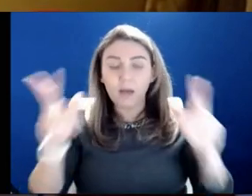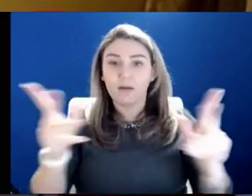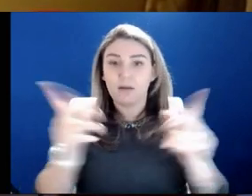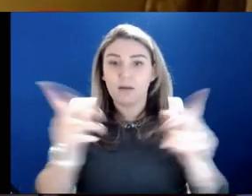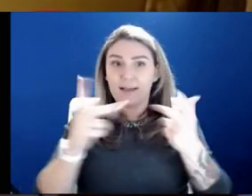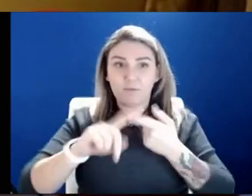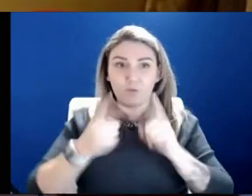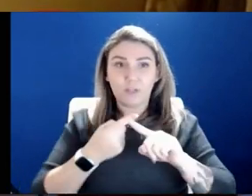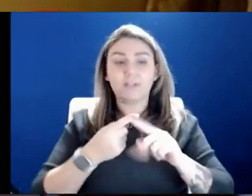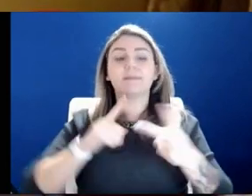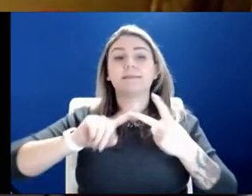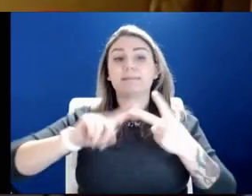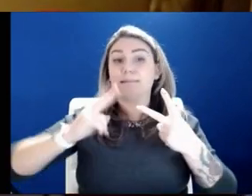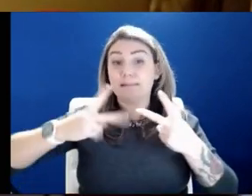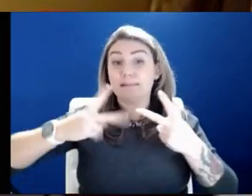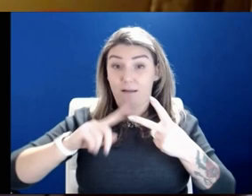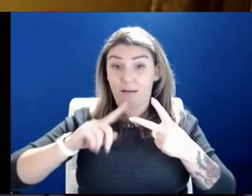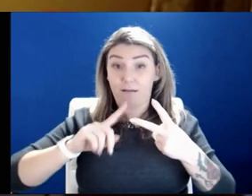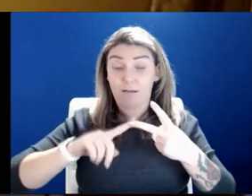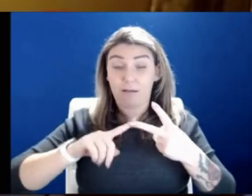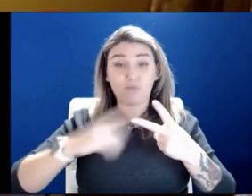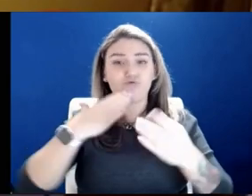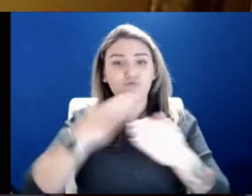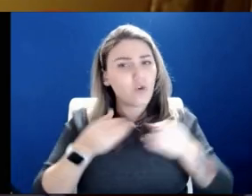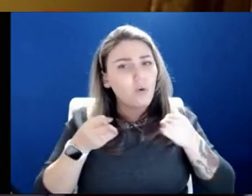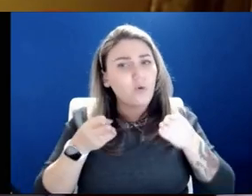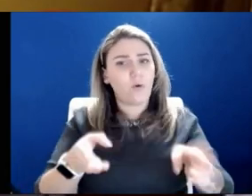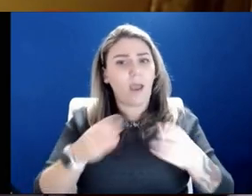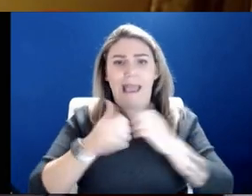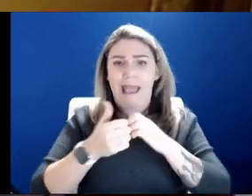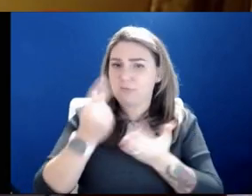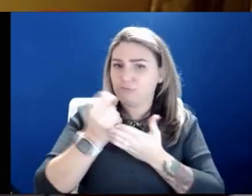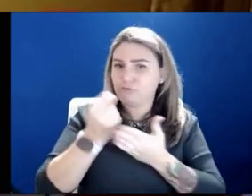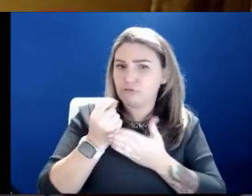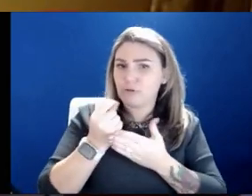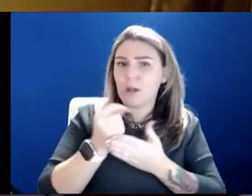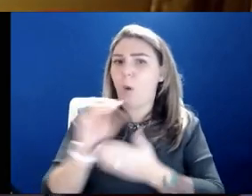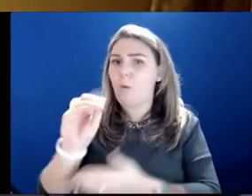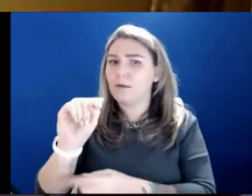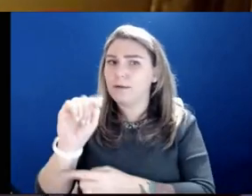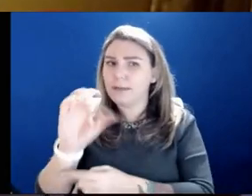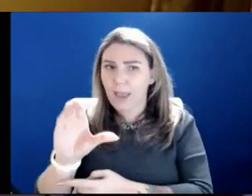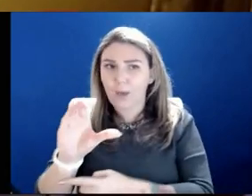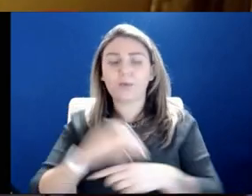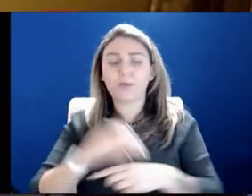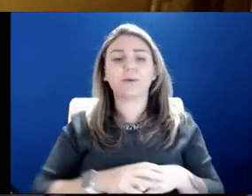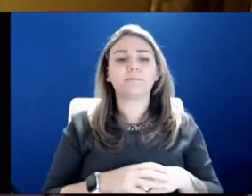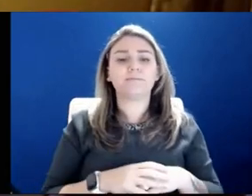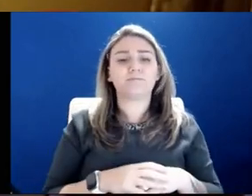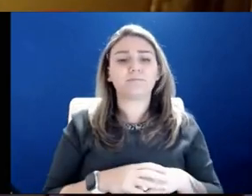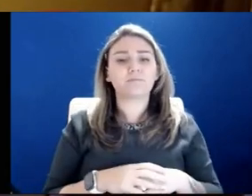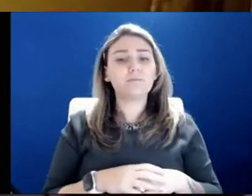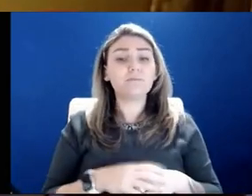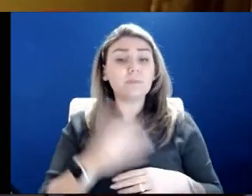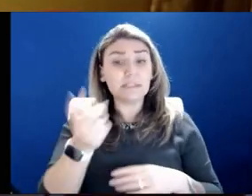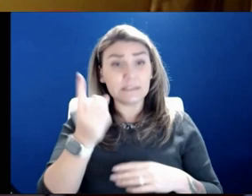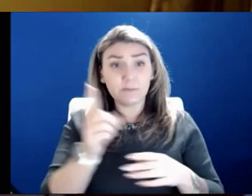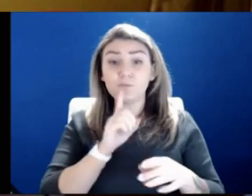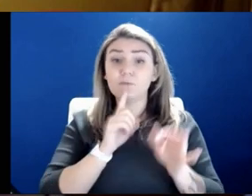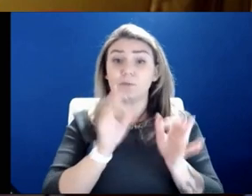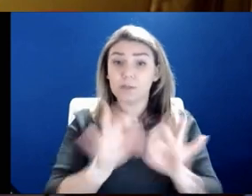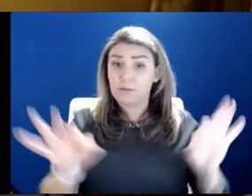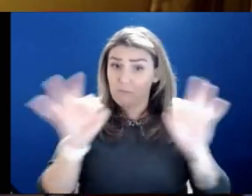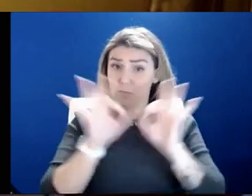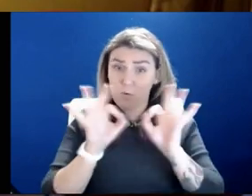Step two, there are good ways, to treat all of this over the counter. So it is something that's very important for you to take